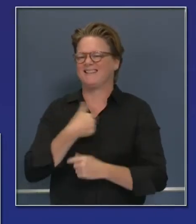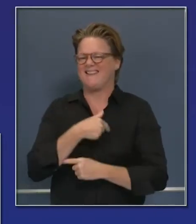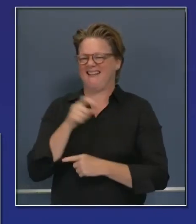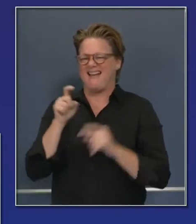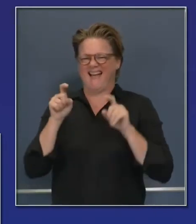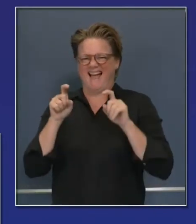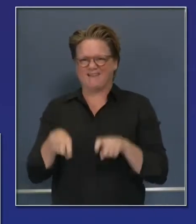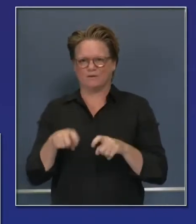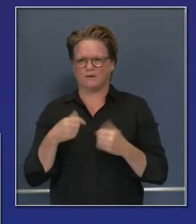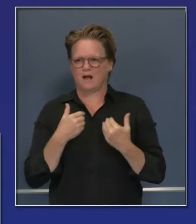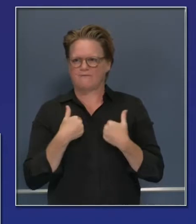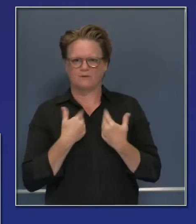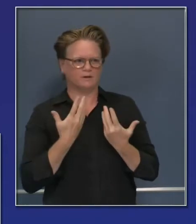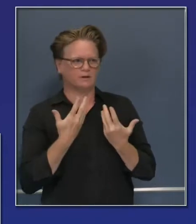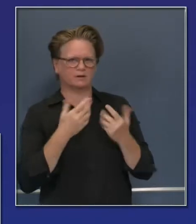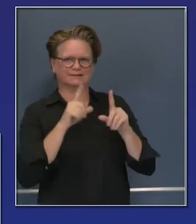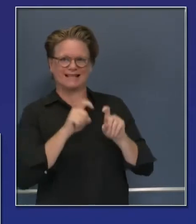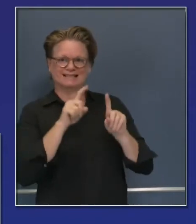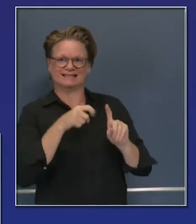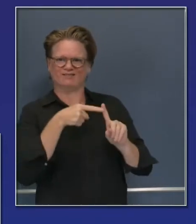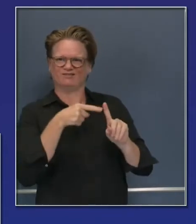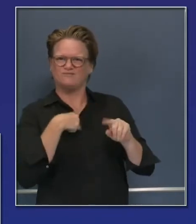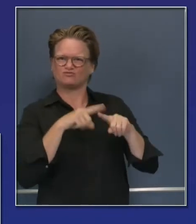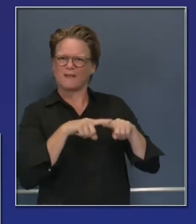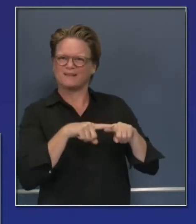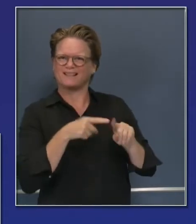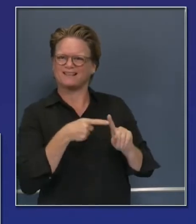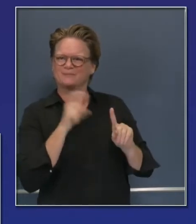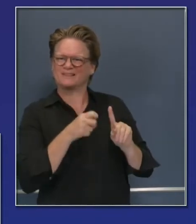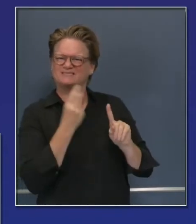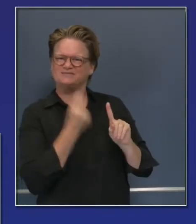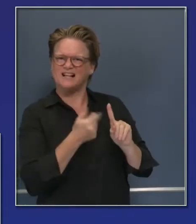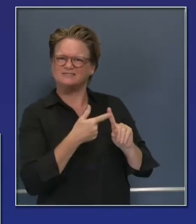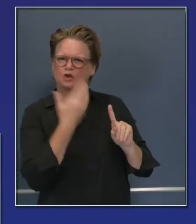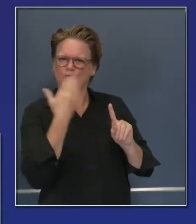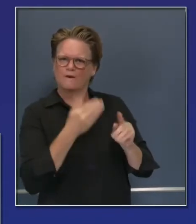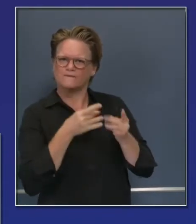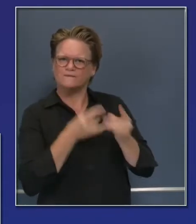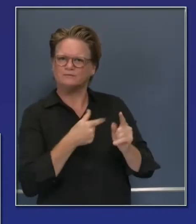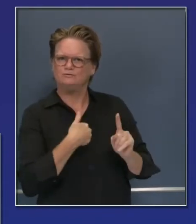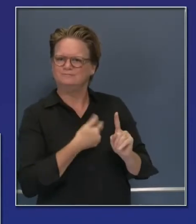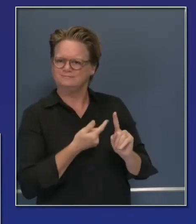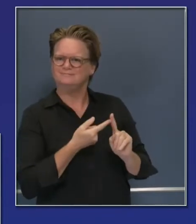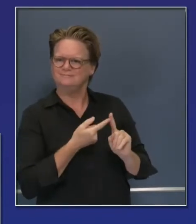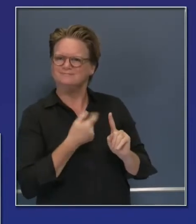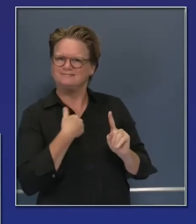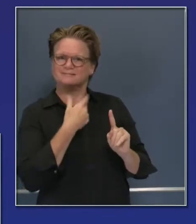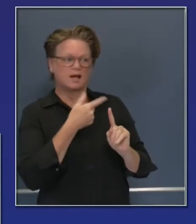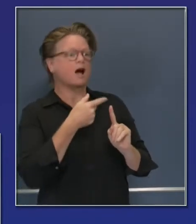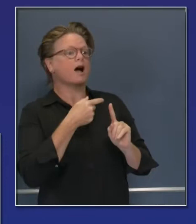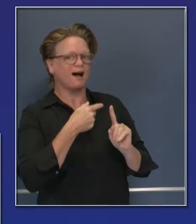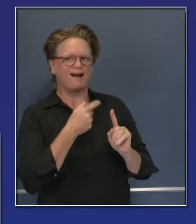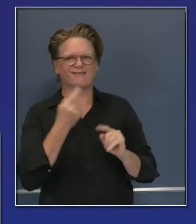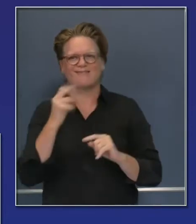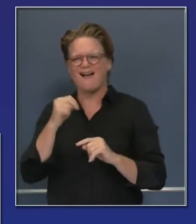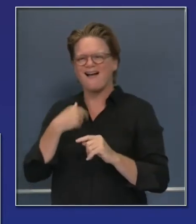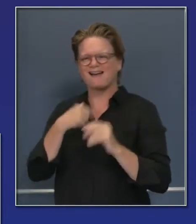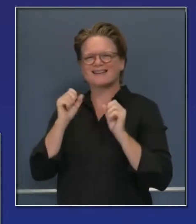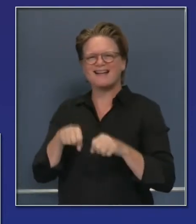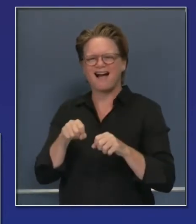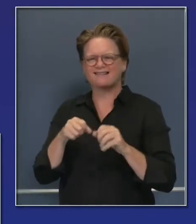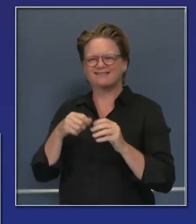results in a much more efficient period of time that allow us to make decisions on contact tracing, again, isolation, quarantine,